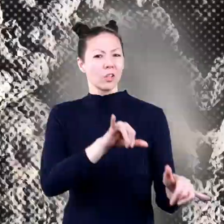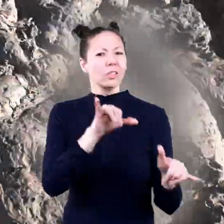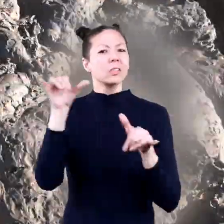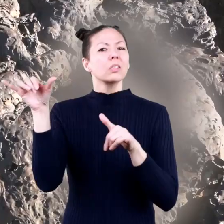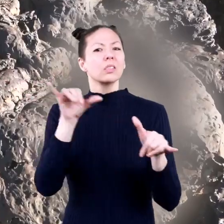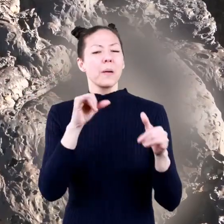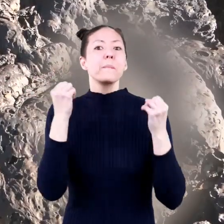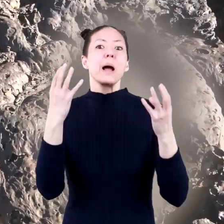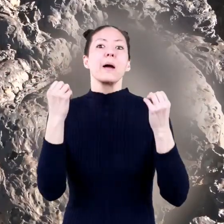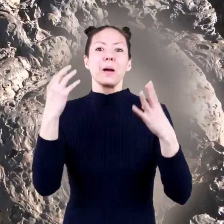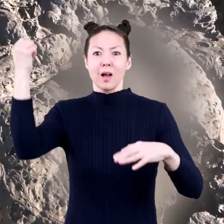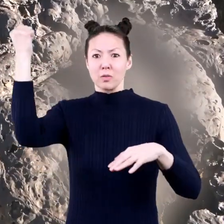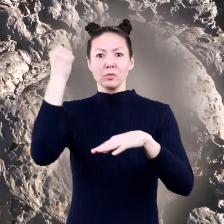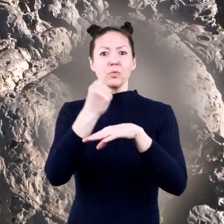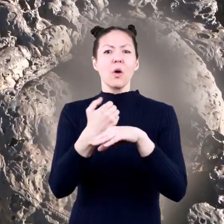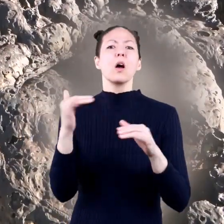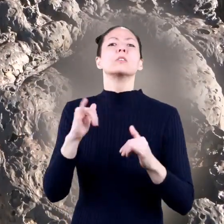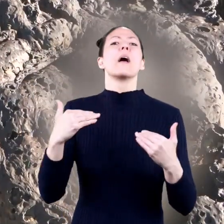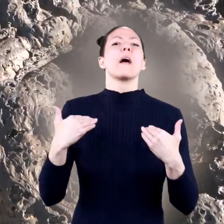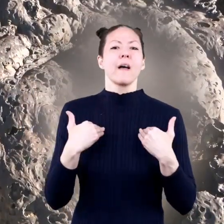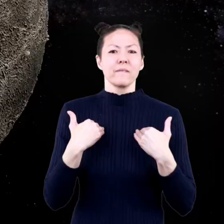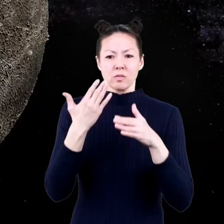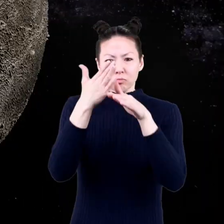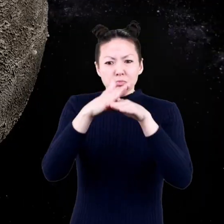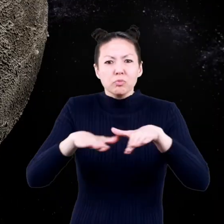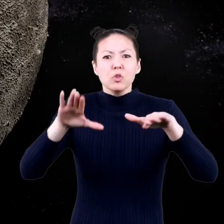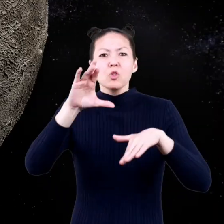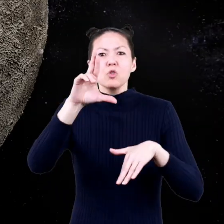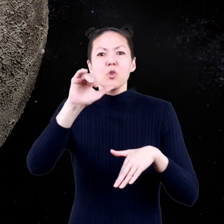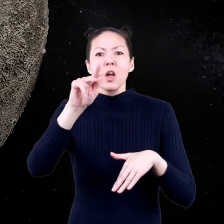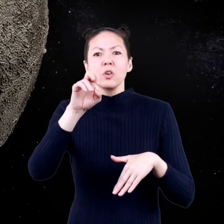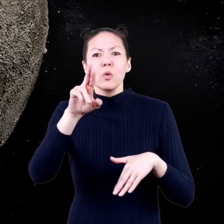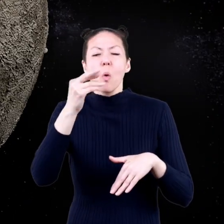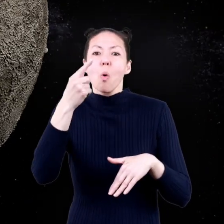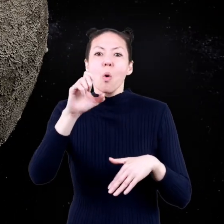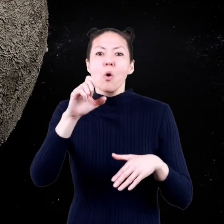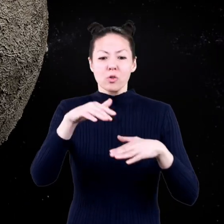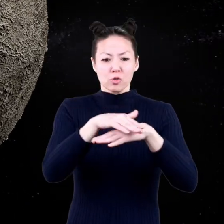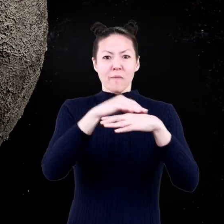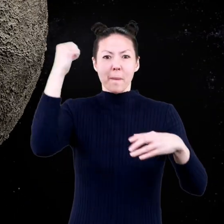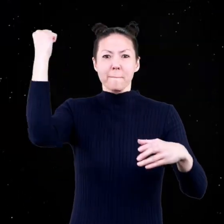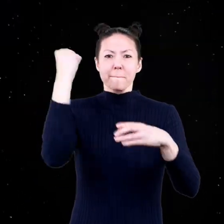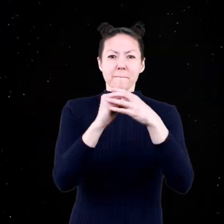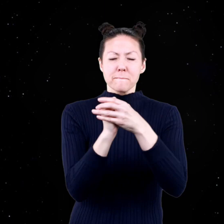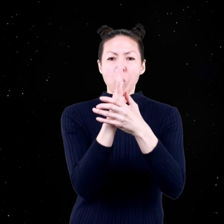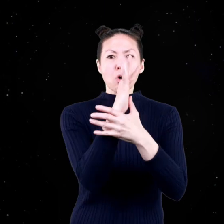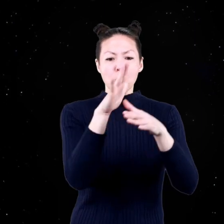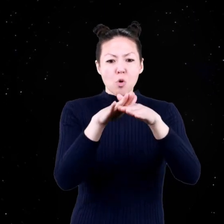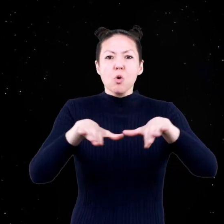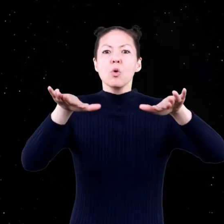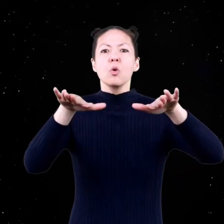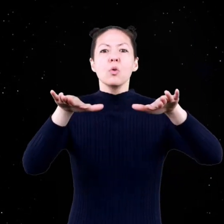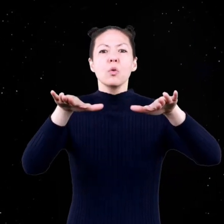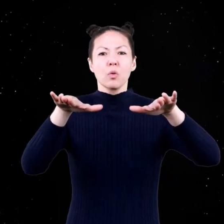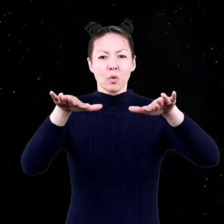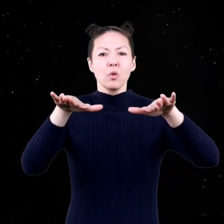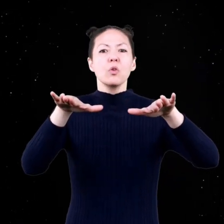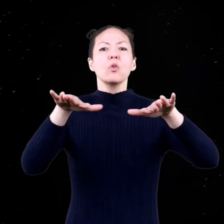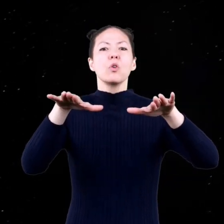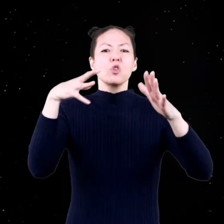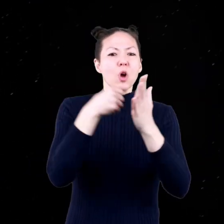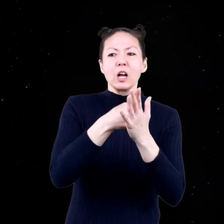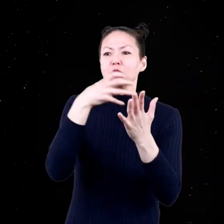find on Earth. But many asteroids also have craters or holes in their surface. Craters form when